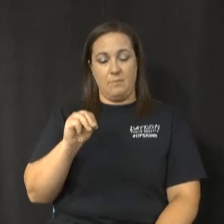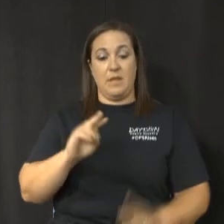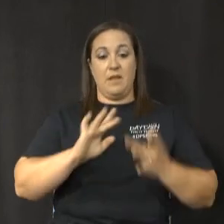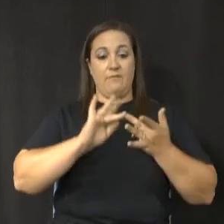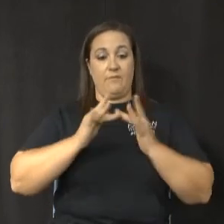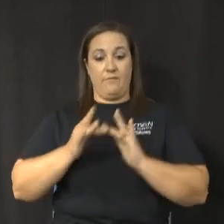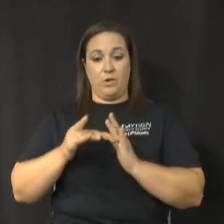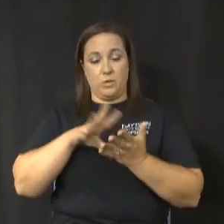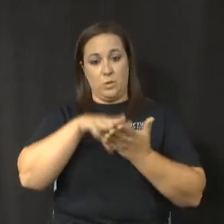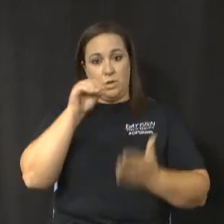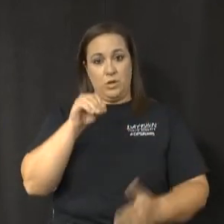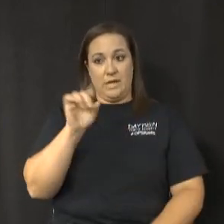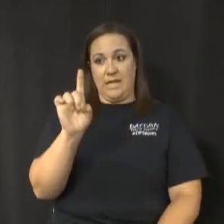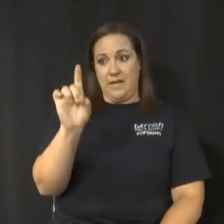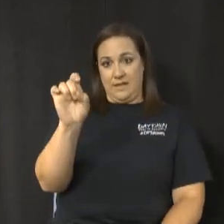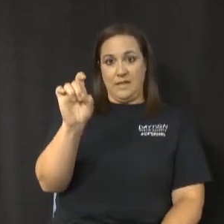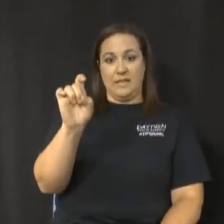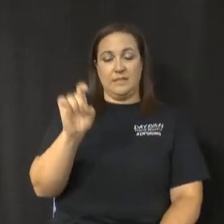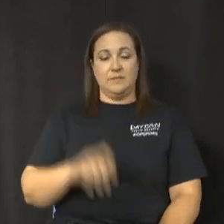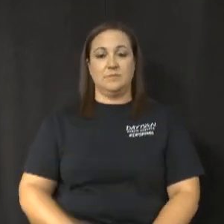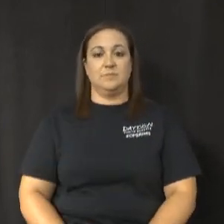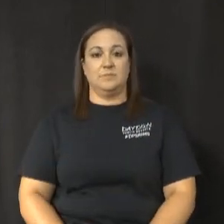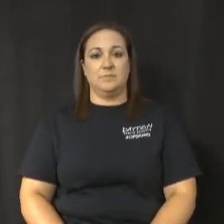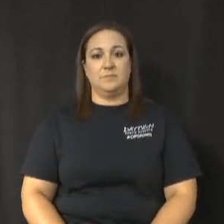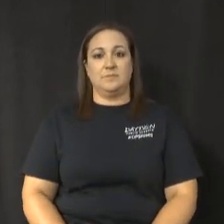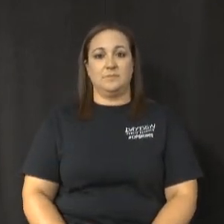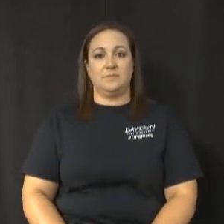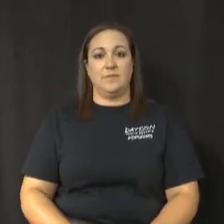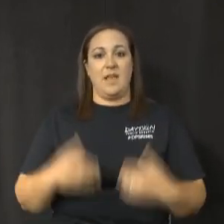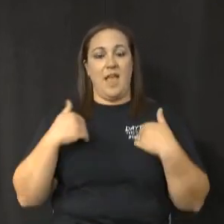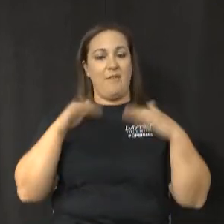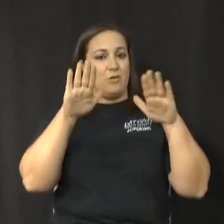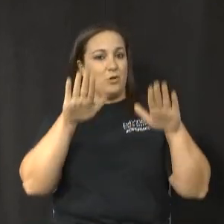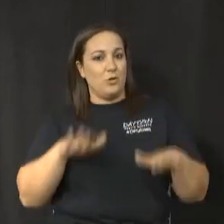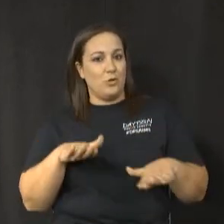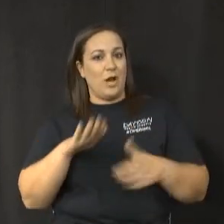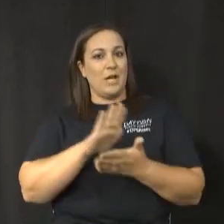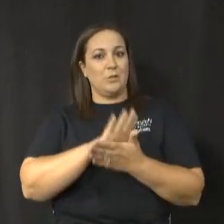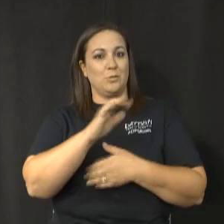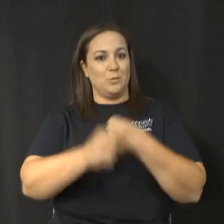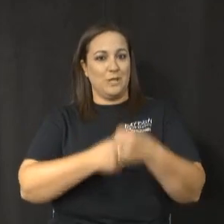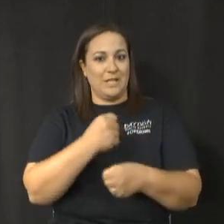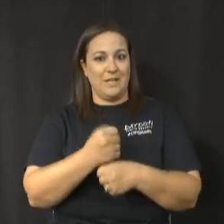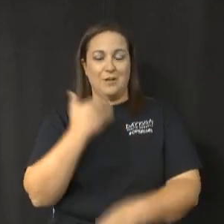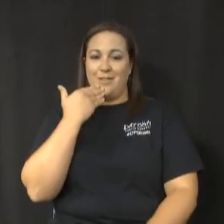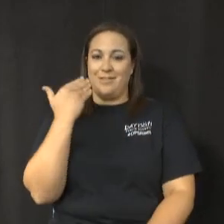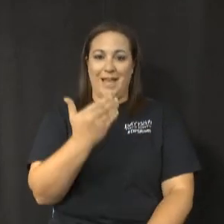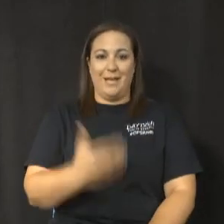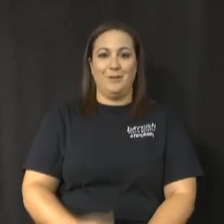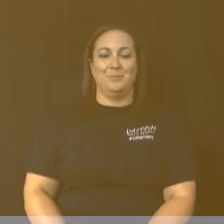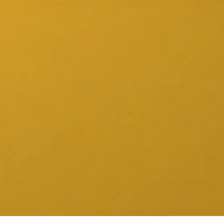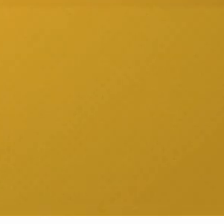link at the top of the screen. Have a great school year. Thank you.